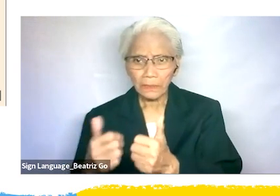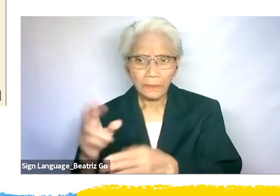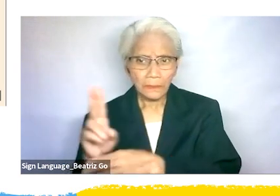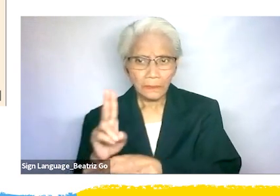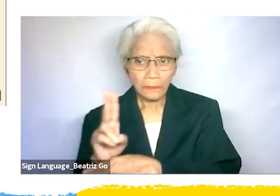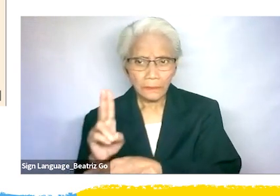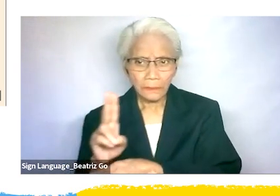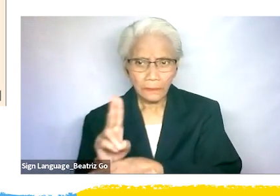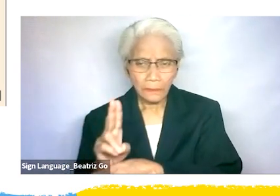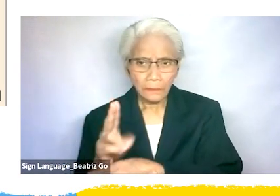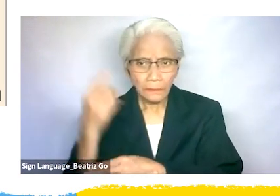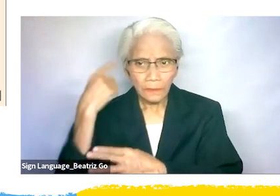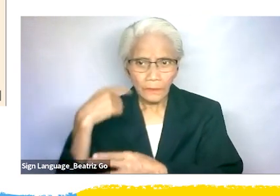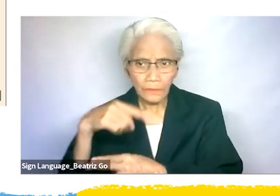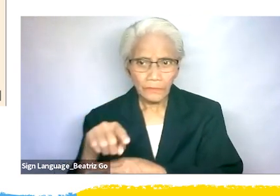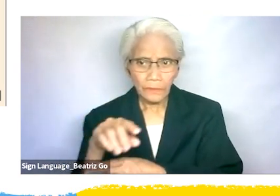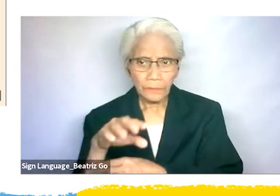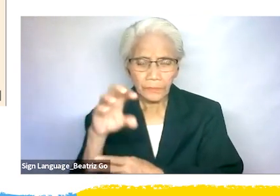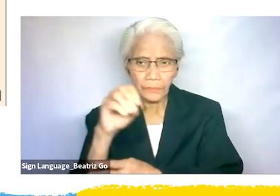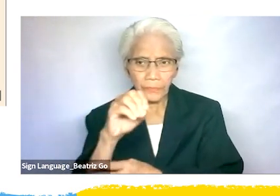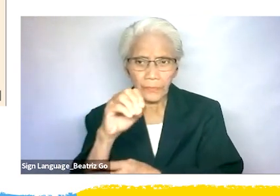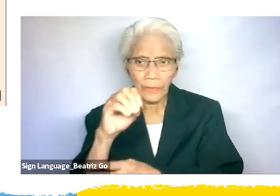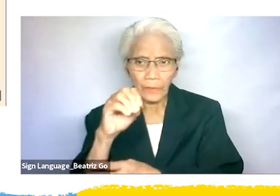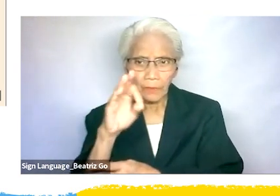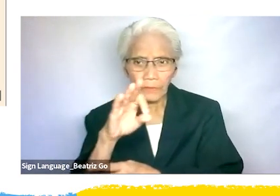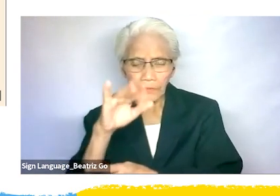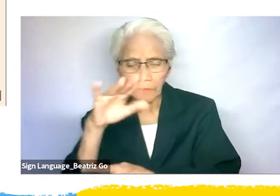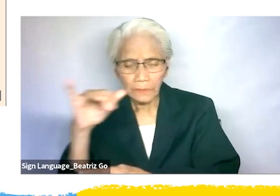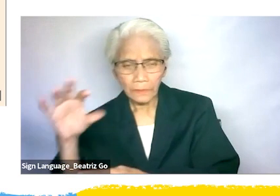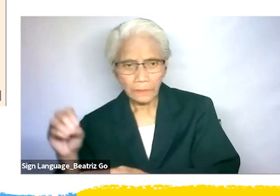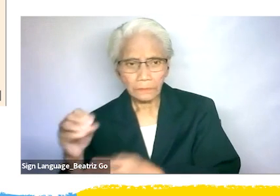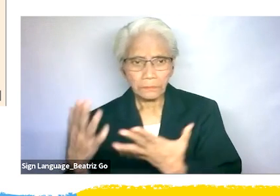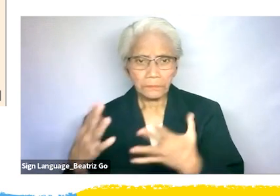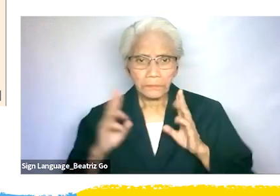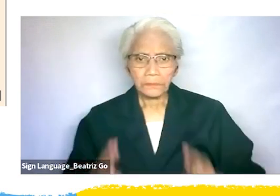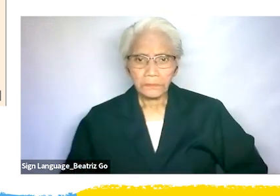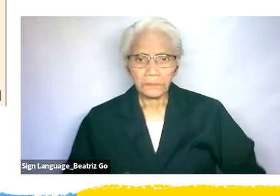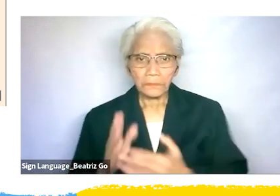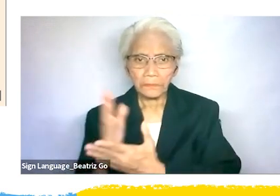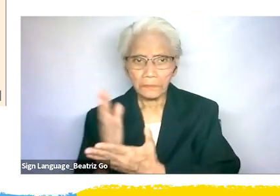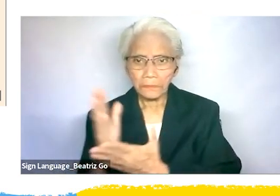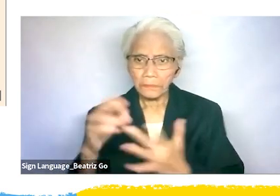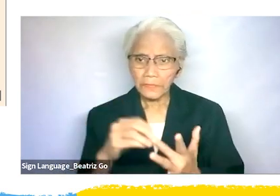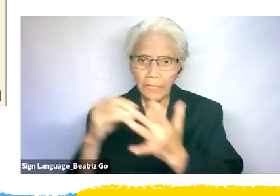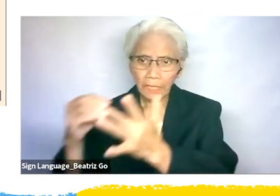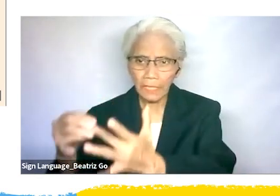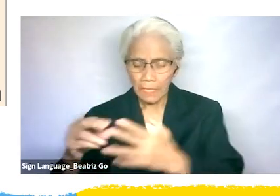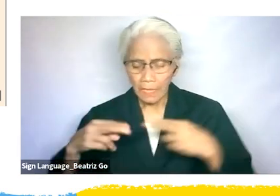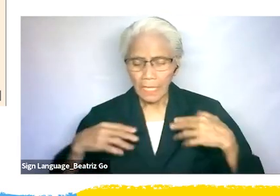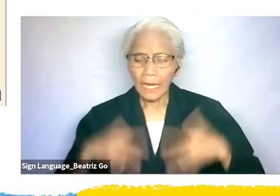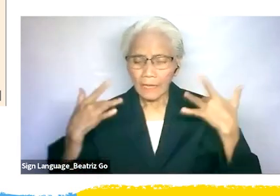and asked police officials to uphold human rights principles, particularly the lives of children.